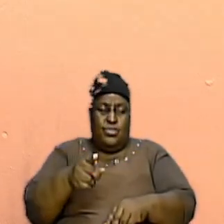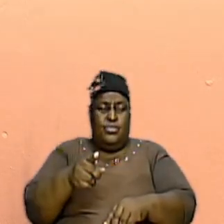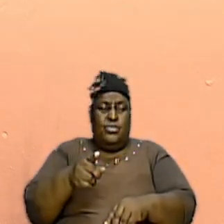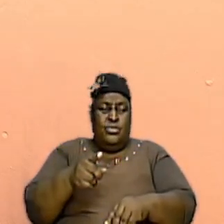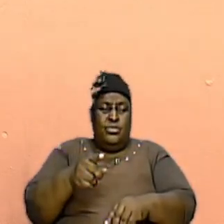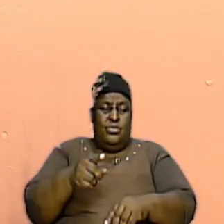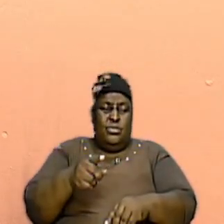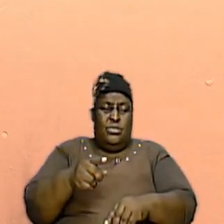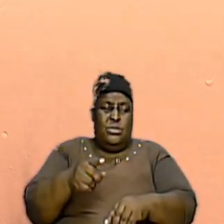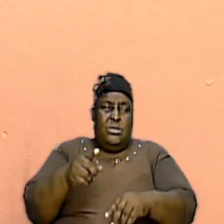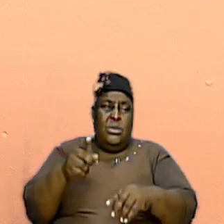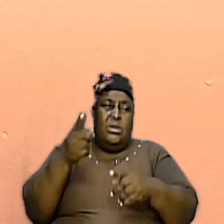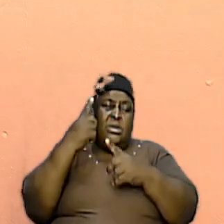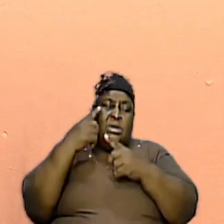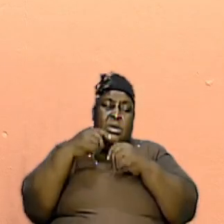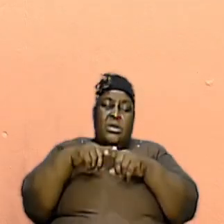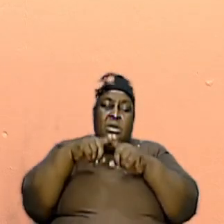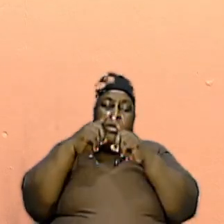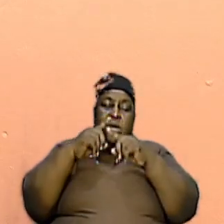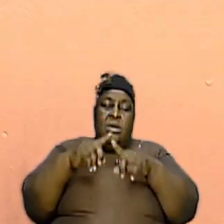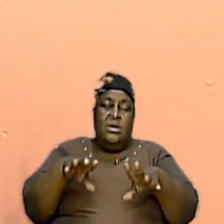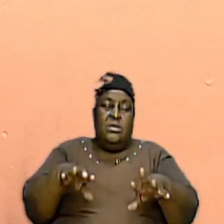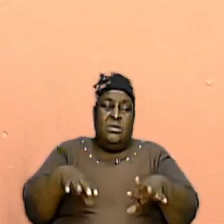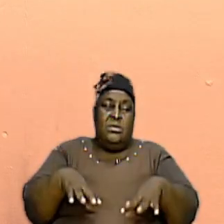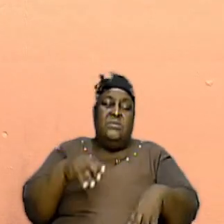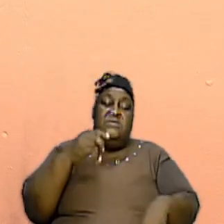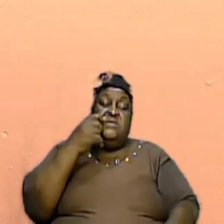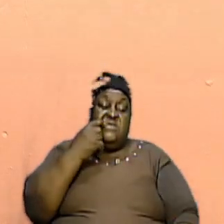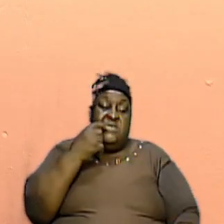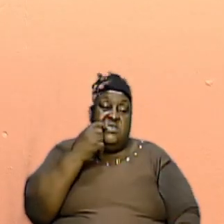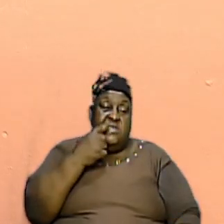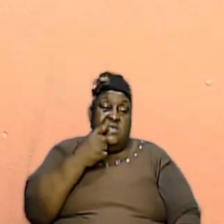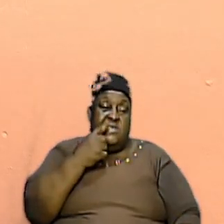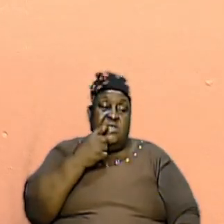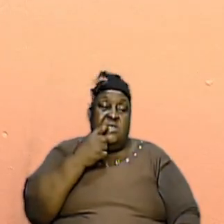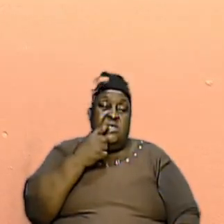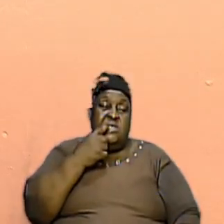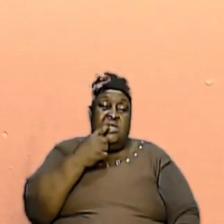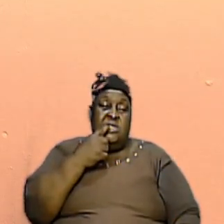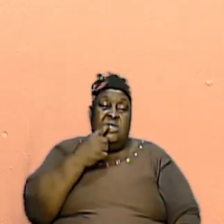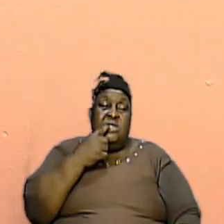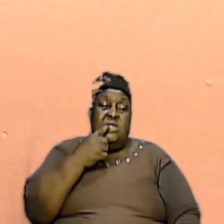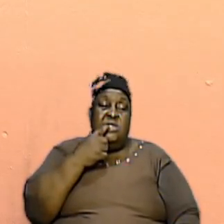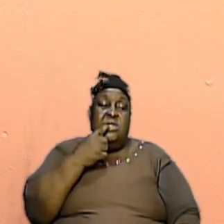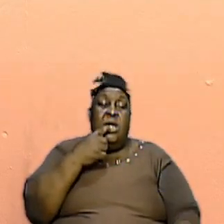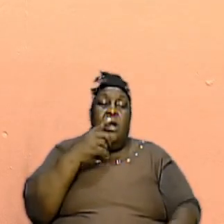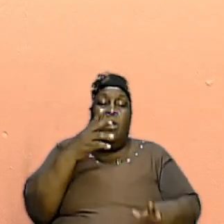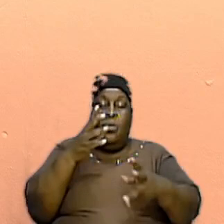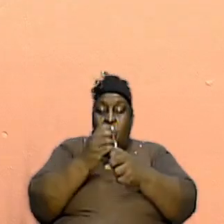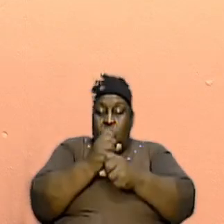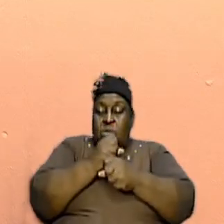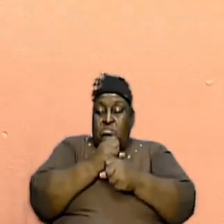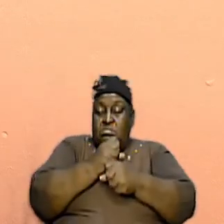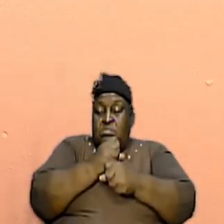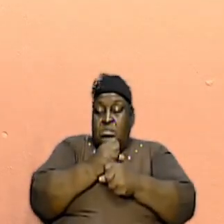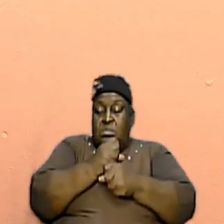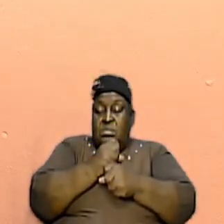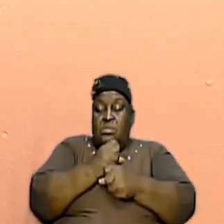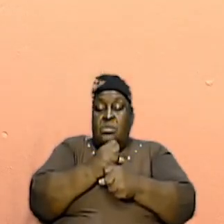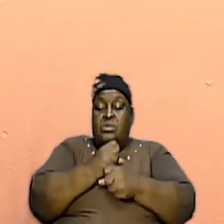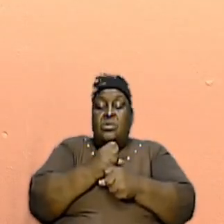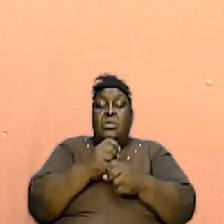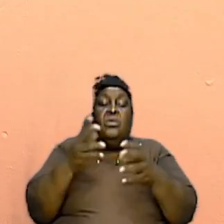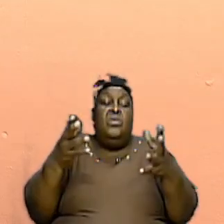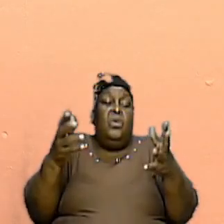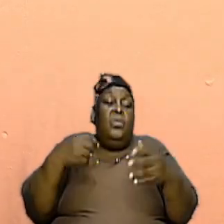dedication seriousness us holding on tenaciously to what we have